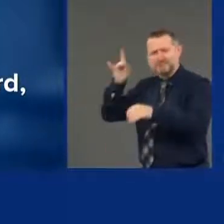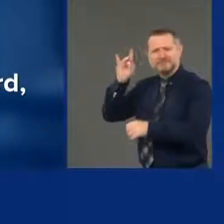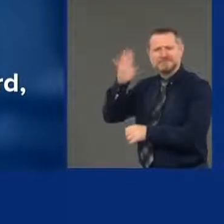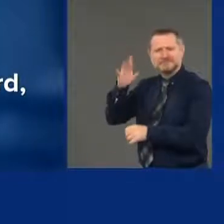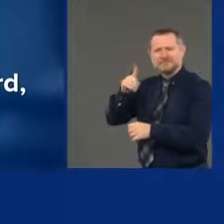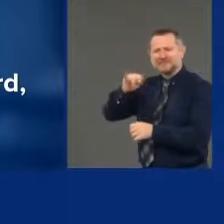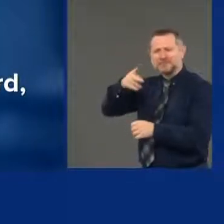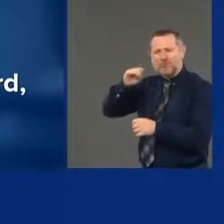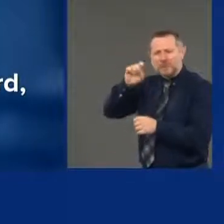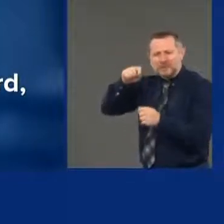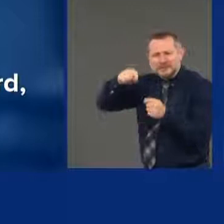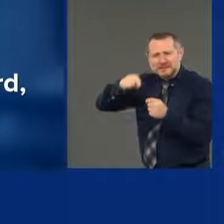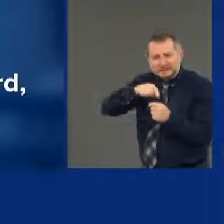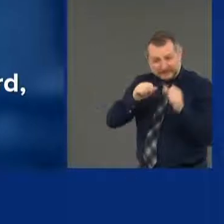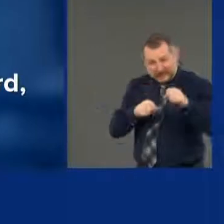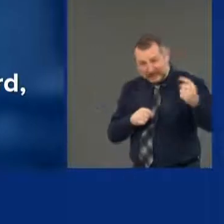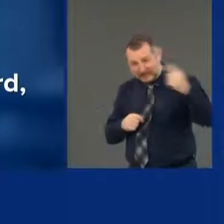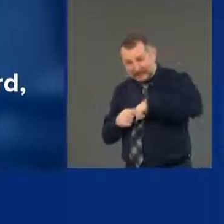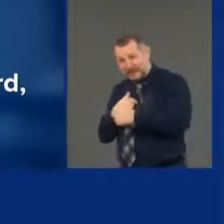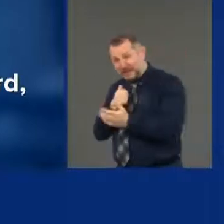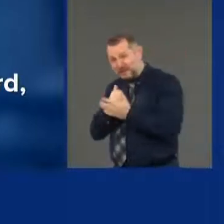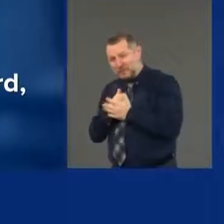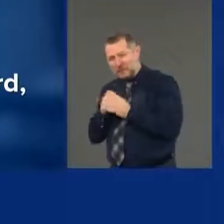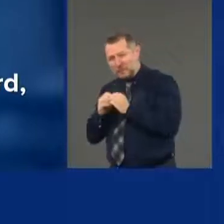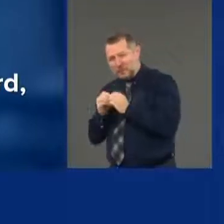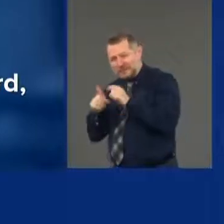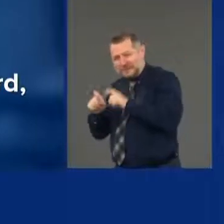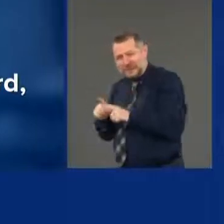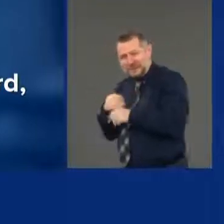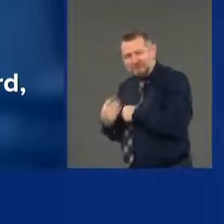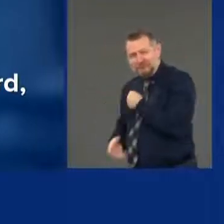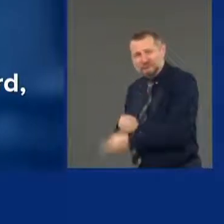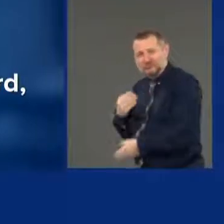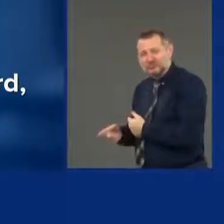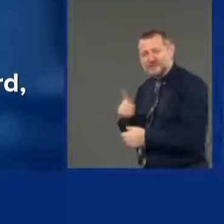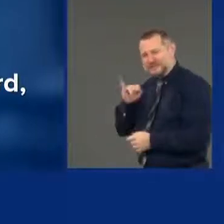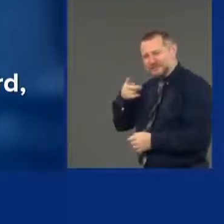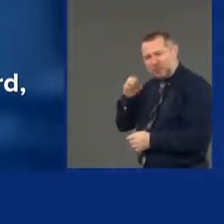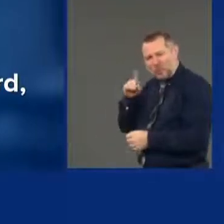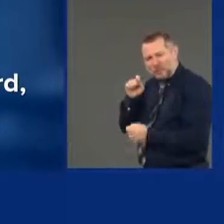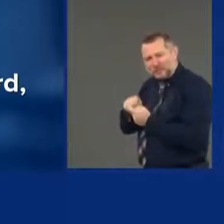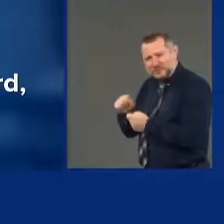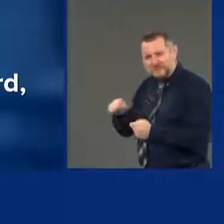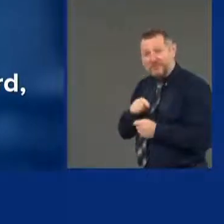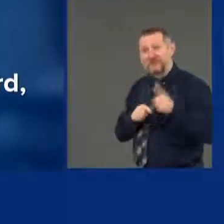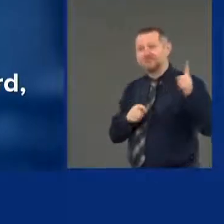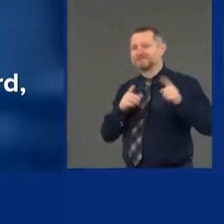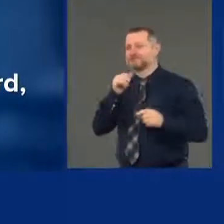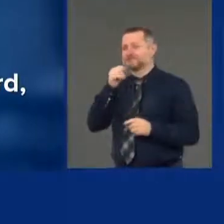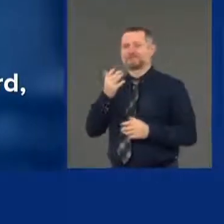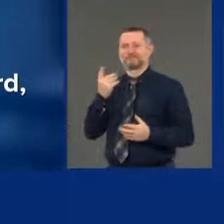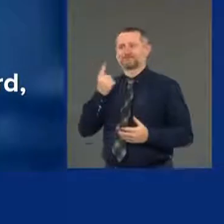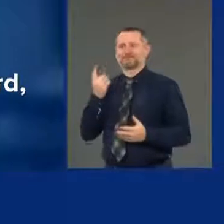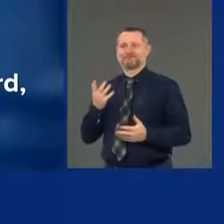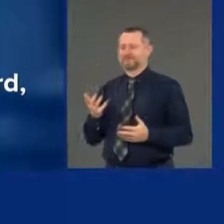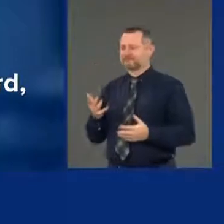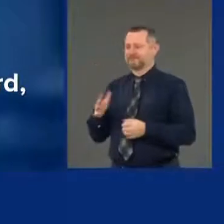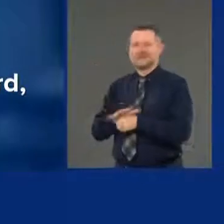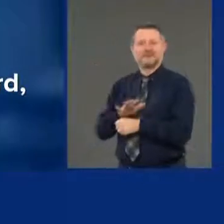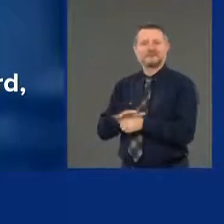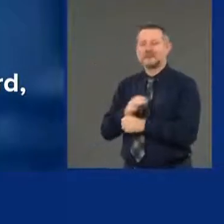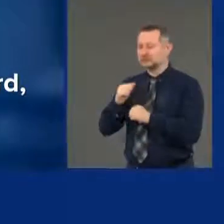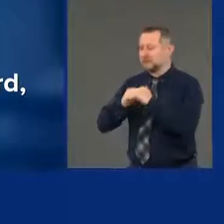if they could help get more testing into those areas. Because we don't have a lot of infrastructure there. And